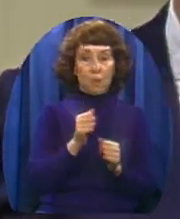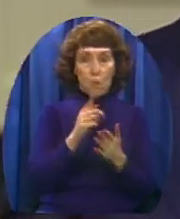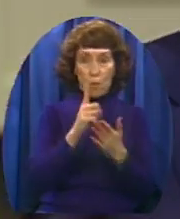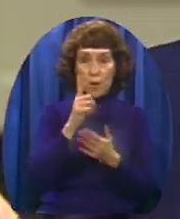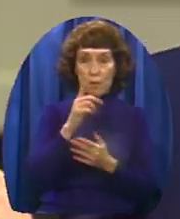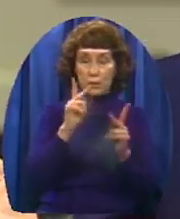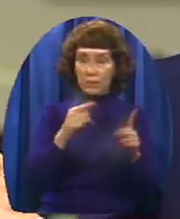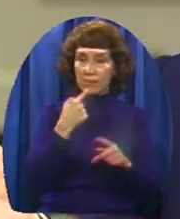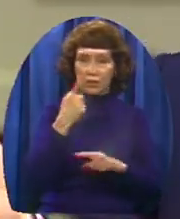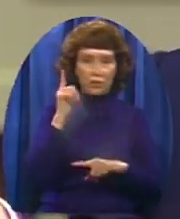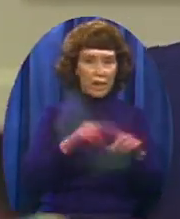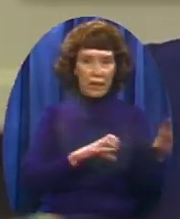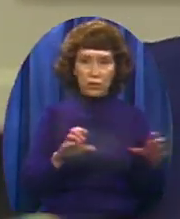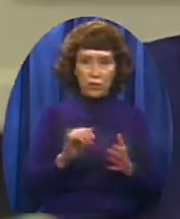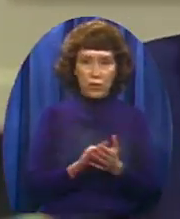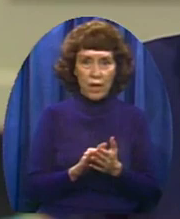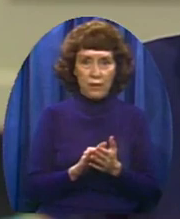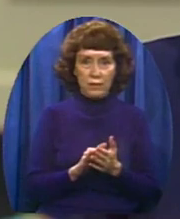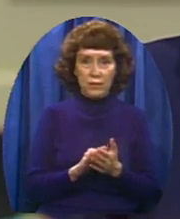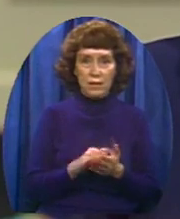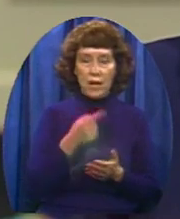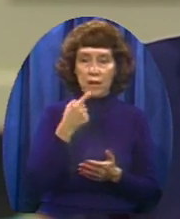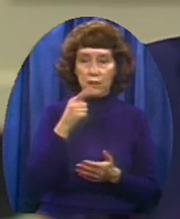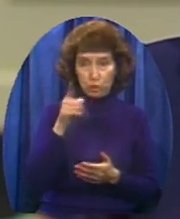Of course I do Do you love stealing?